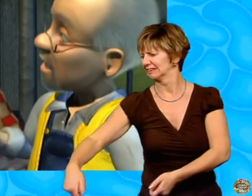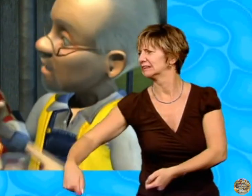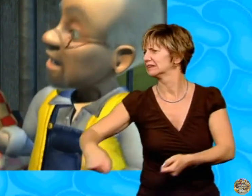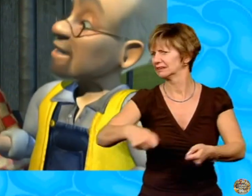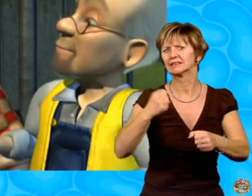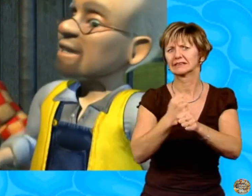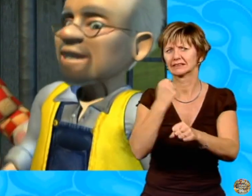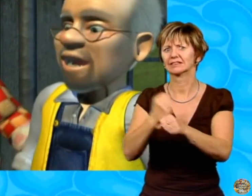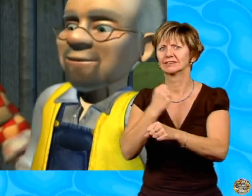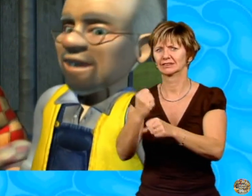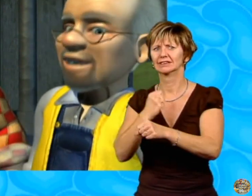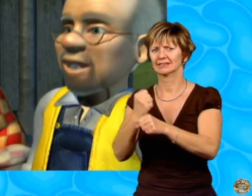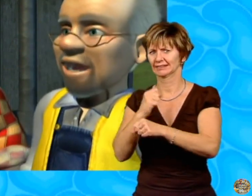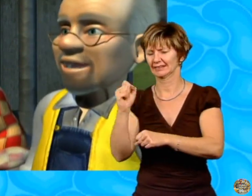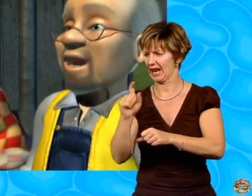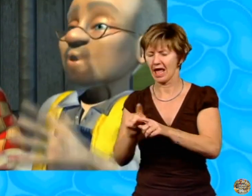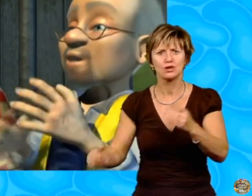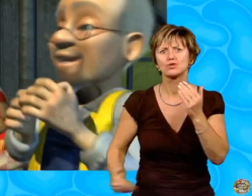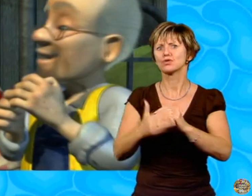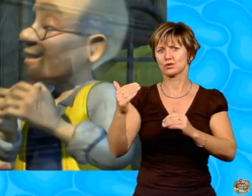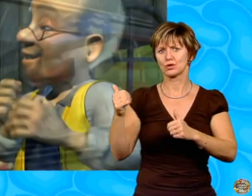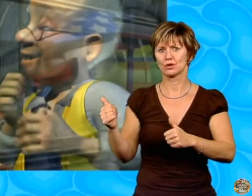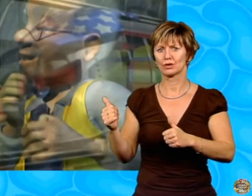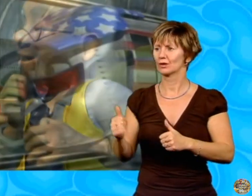to my workshop. I'll fix it like new.